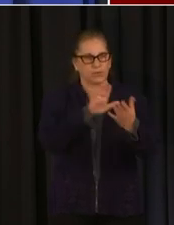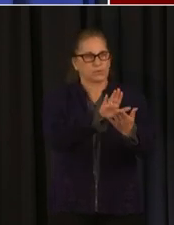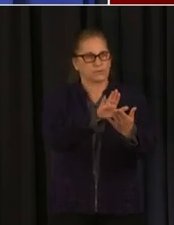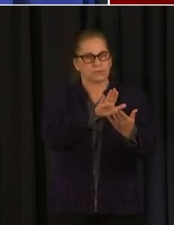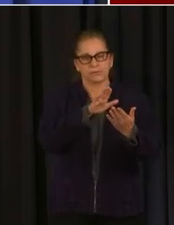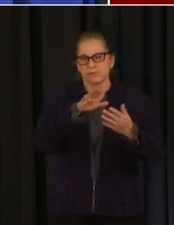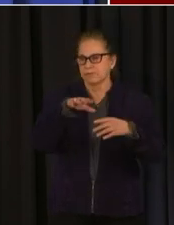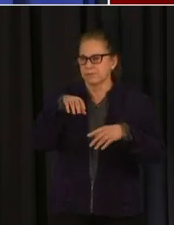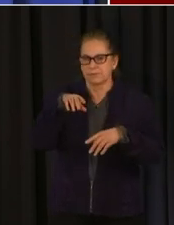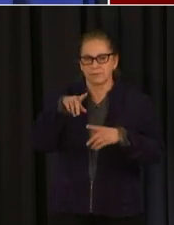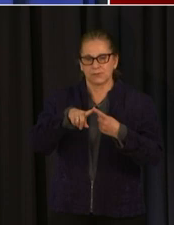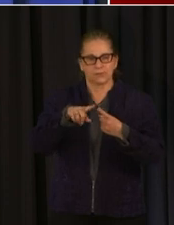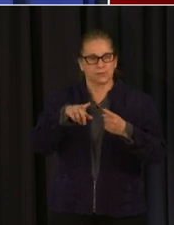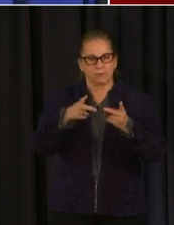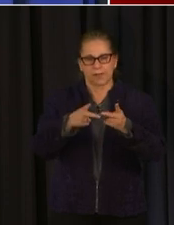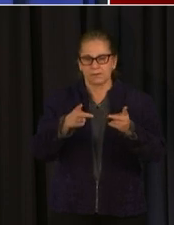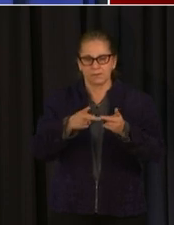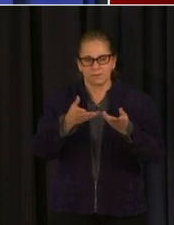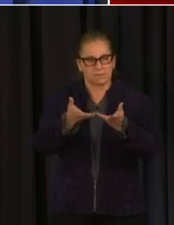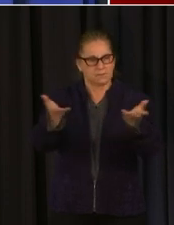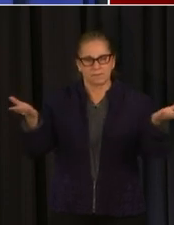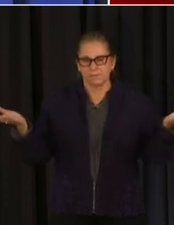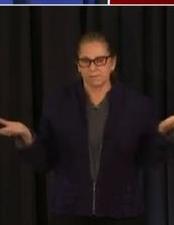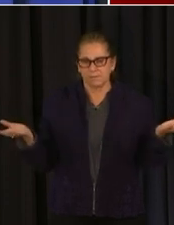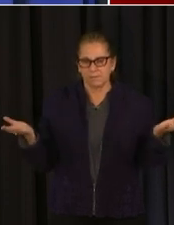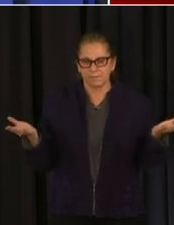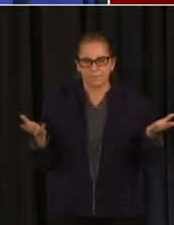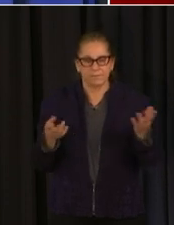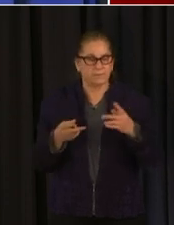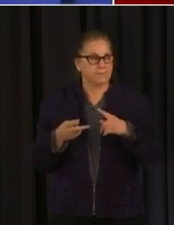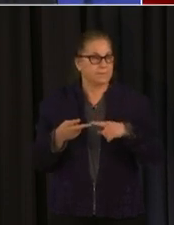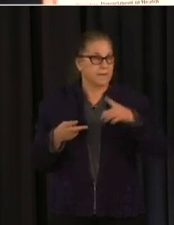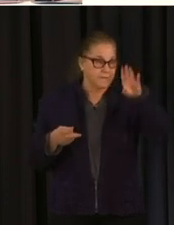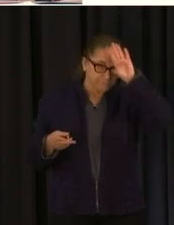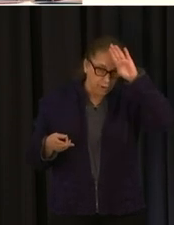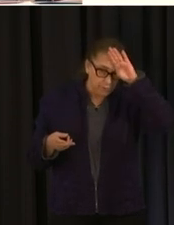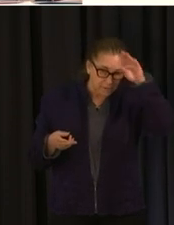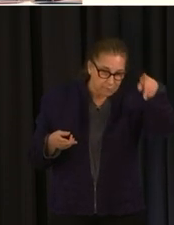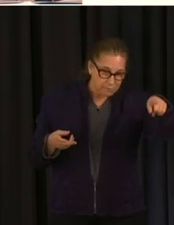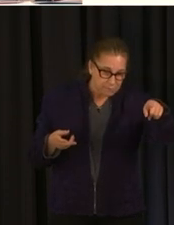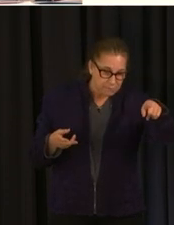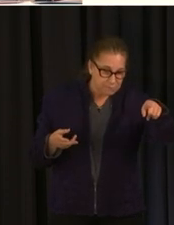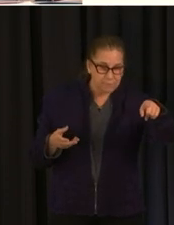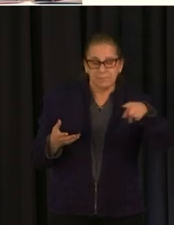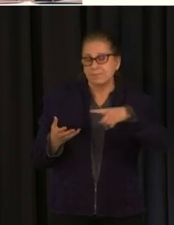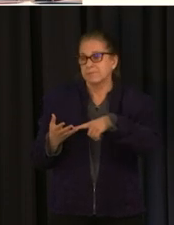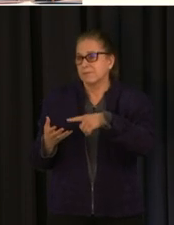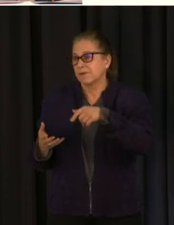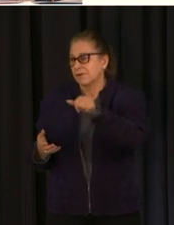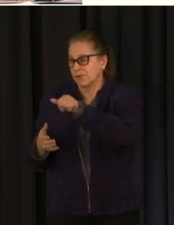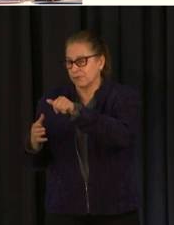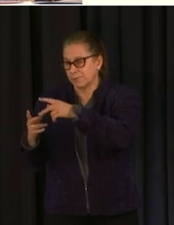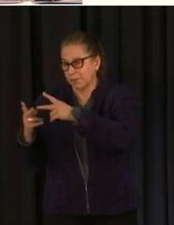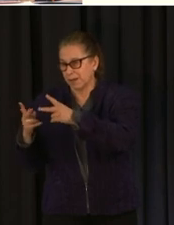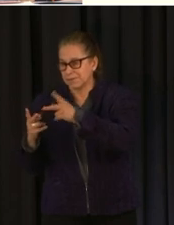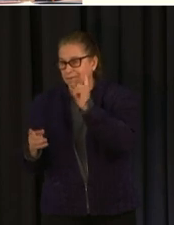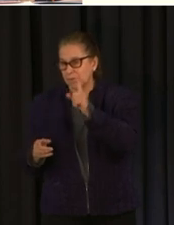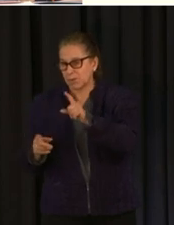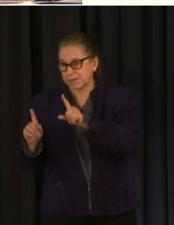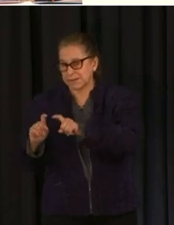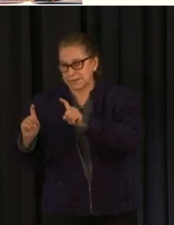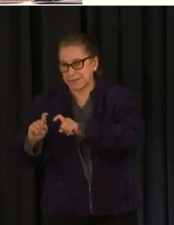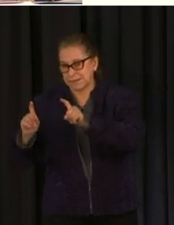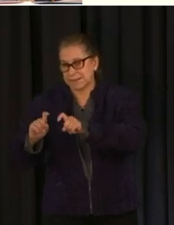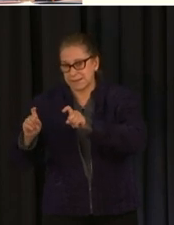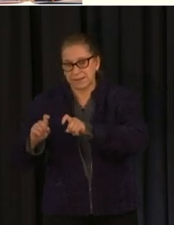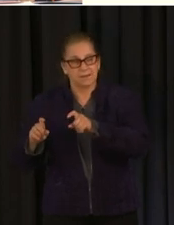large testing venues you can be tested at fire stations and firehouses you can be tested at home by retrieving a kit from a public